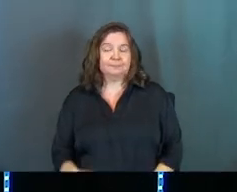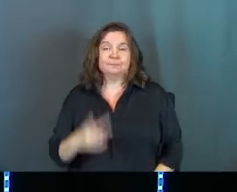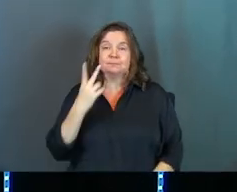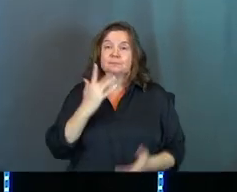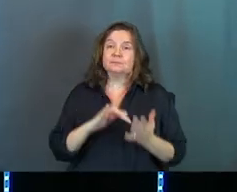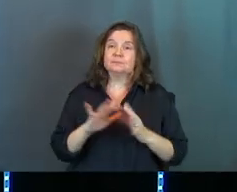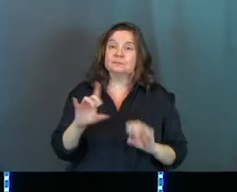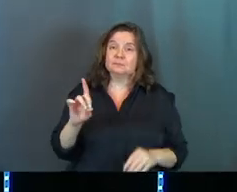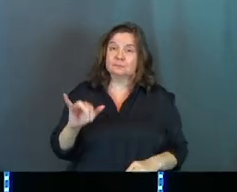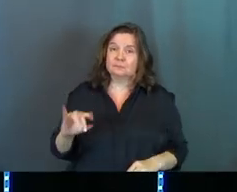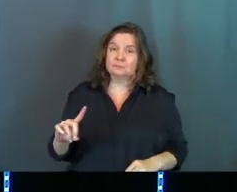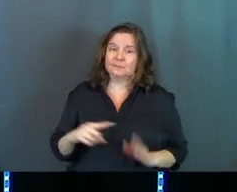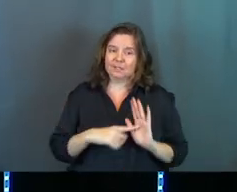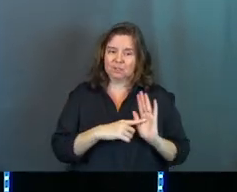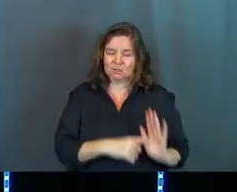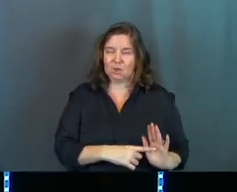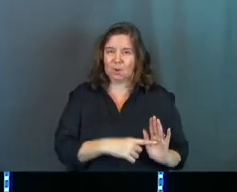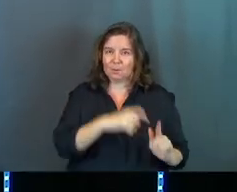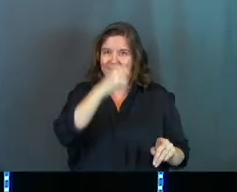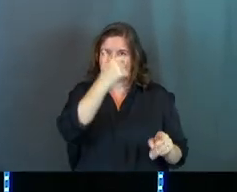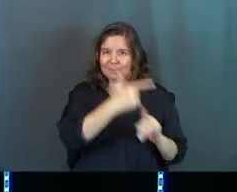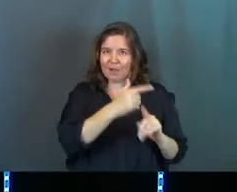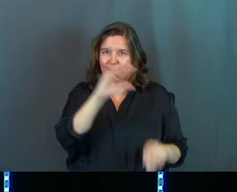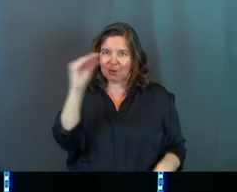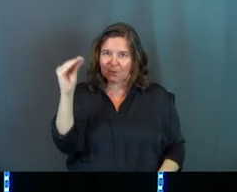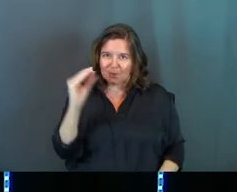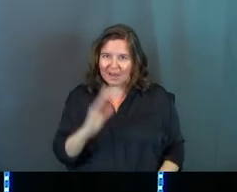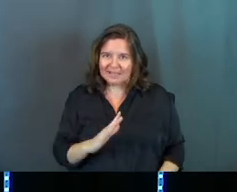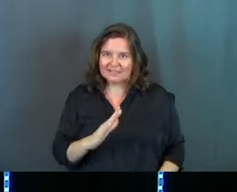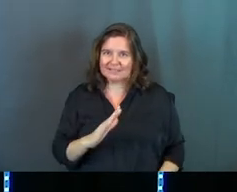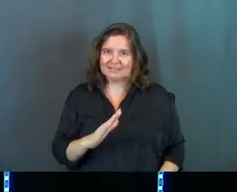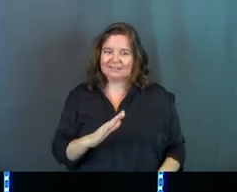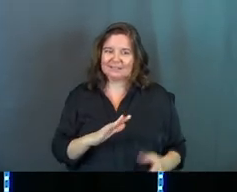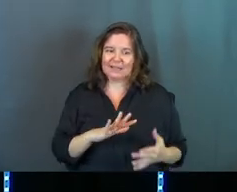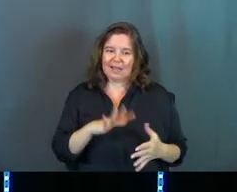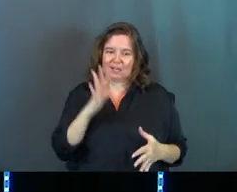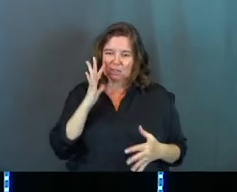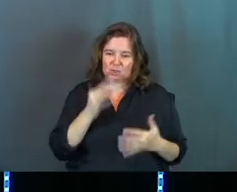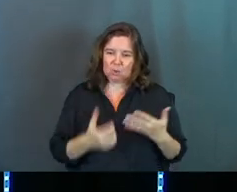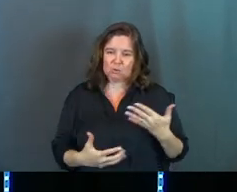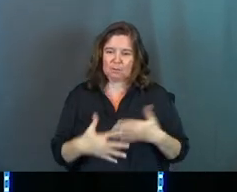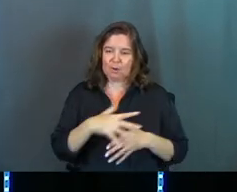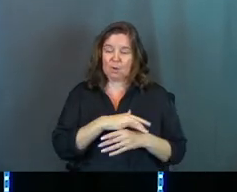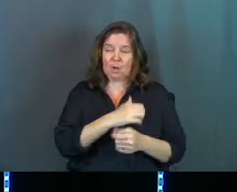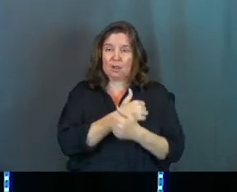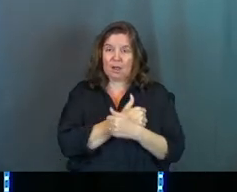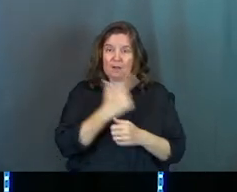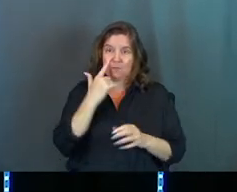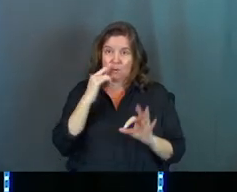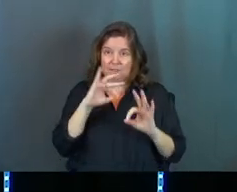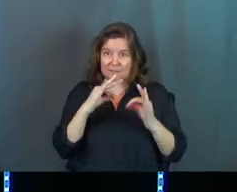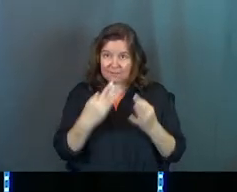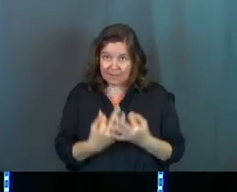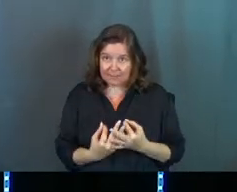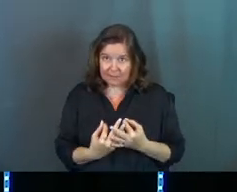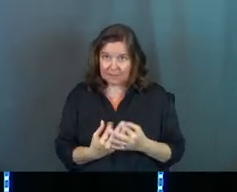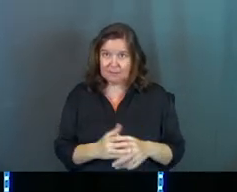You see what Jesus did there is he showed his brother grace and he chose to prioritize the love for his family.